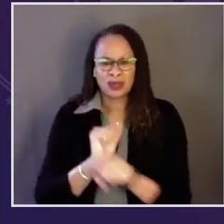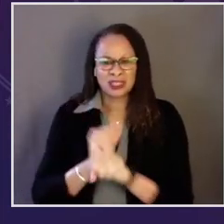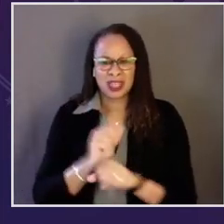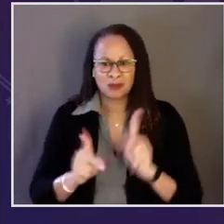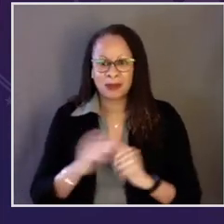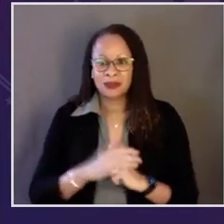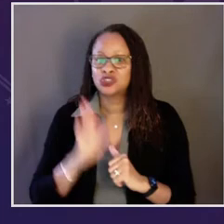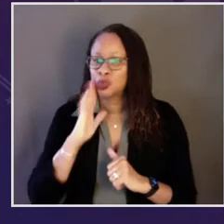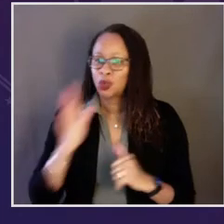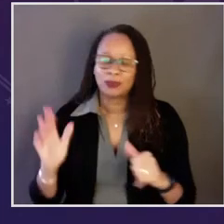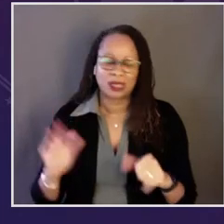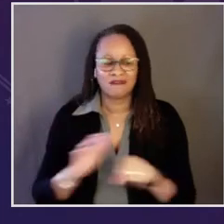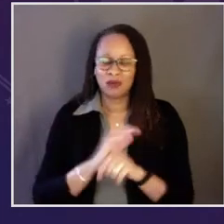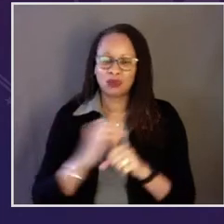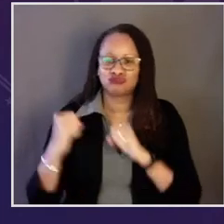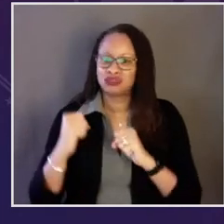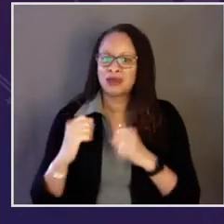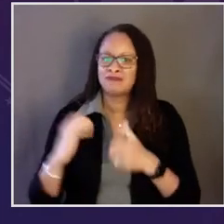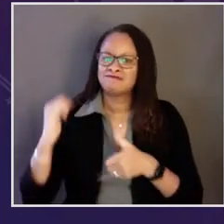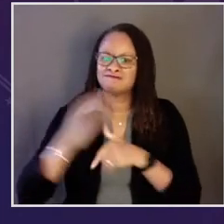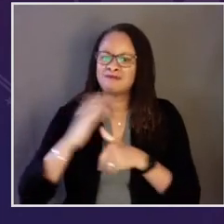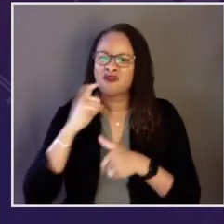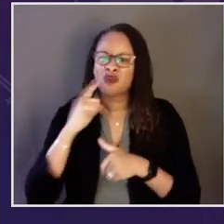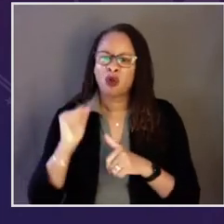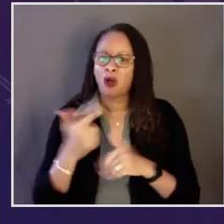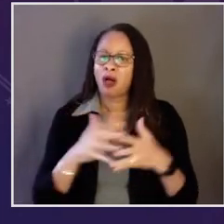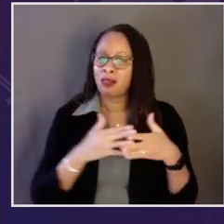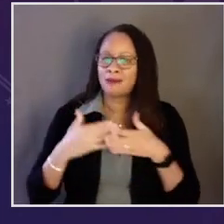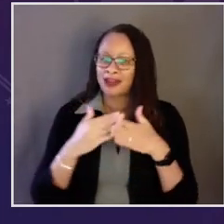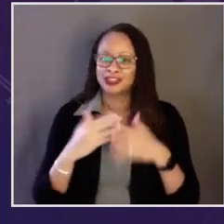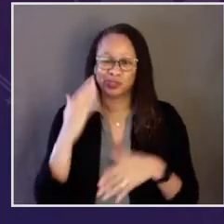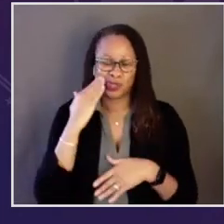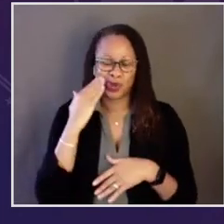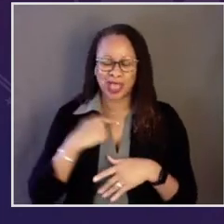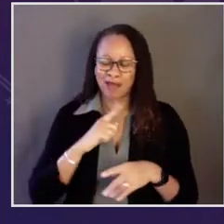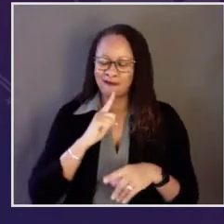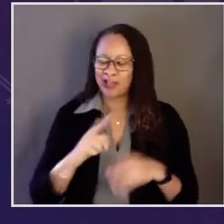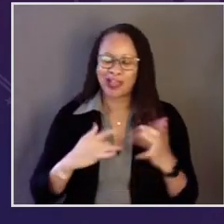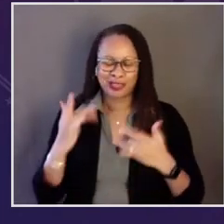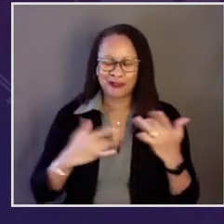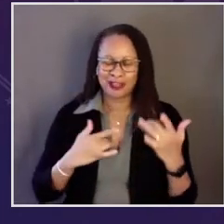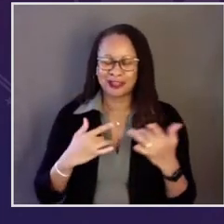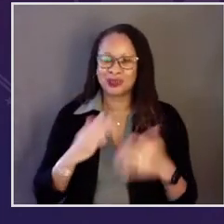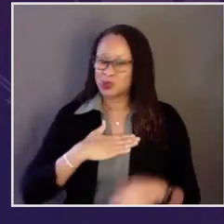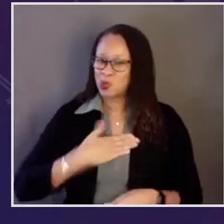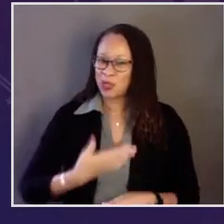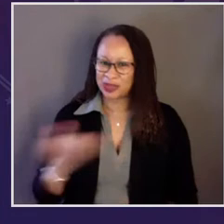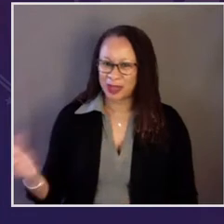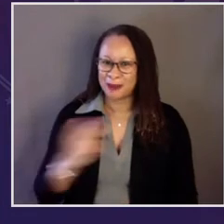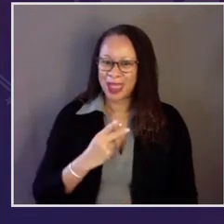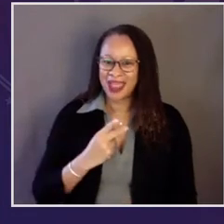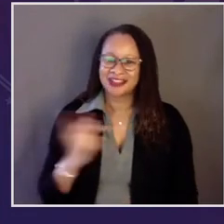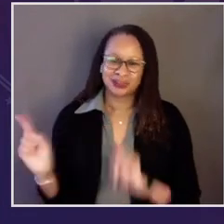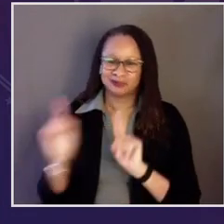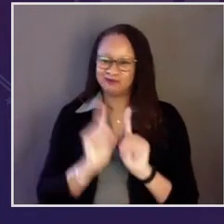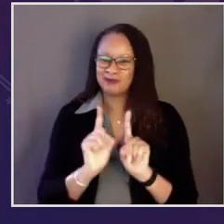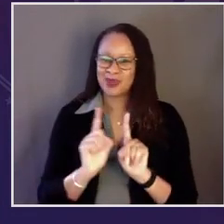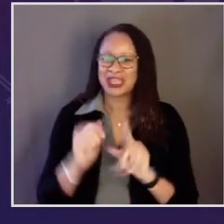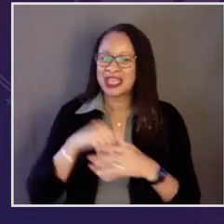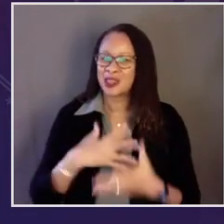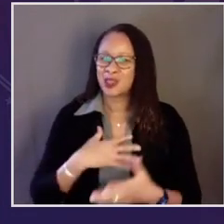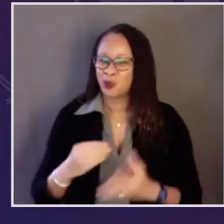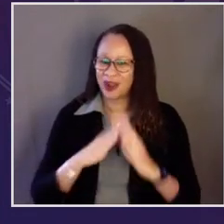Susan will be an effective and tireless champion for all Americans. And she knows I'm really thrilled